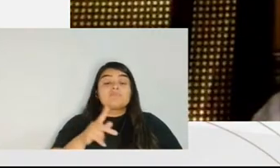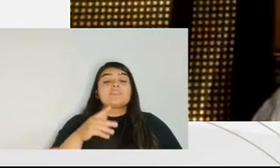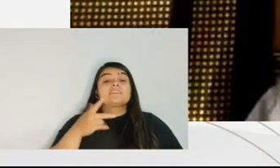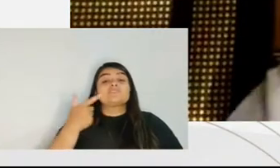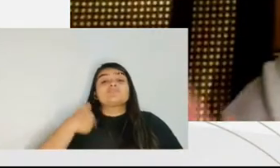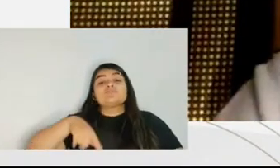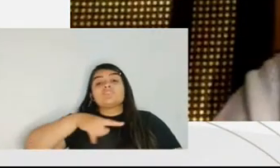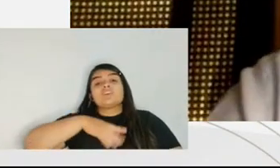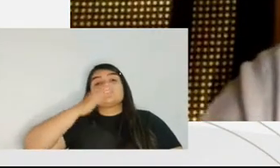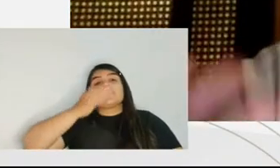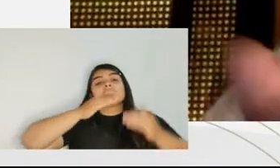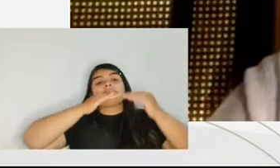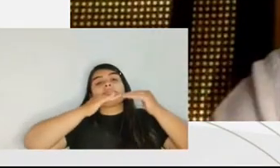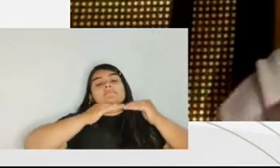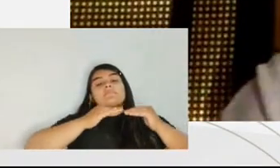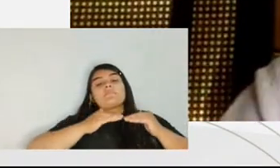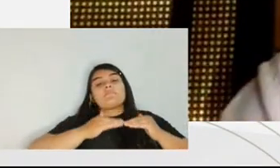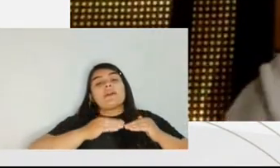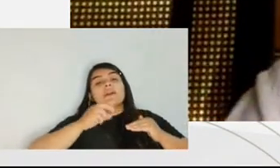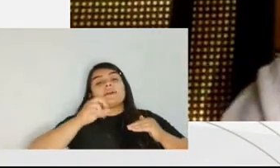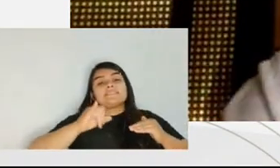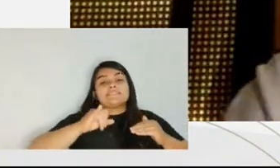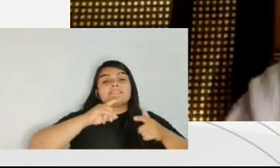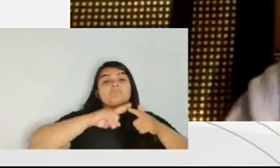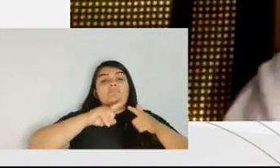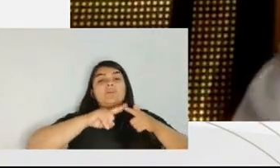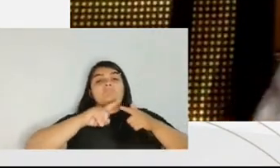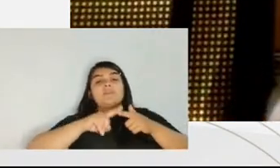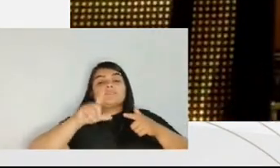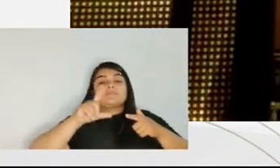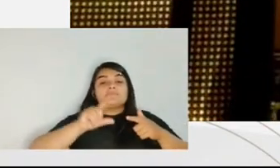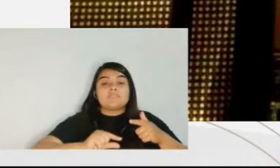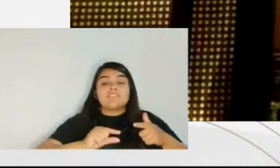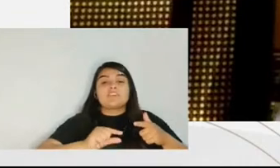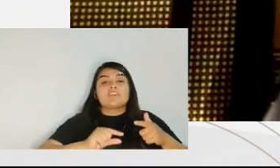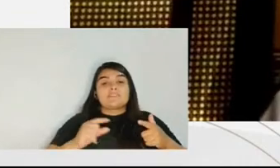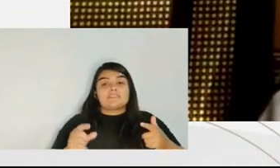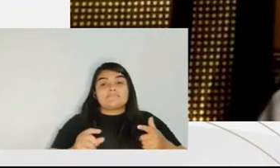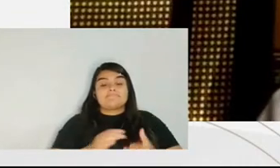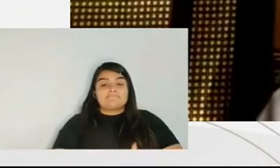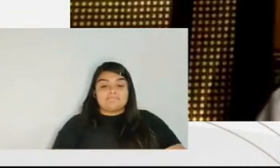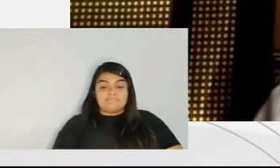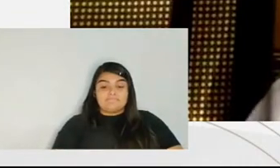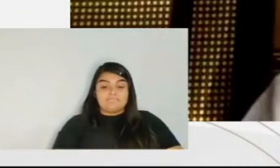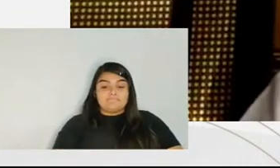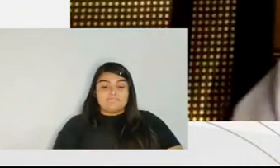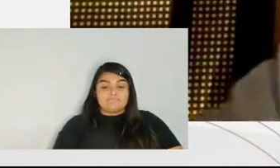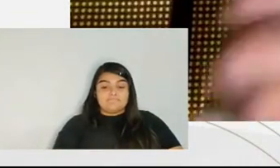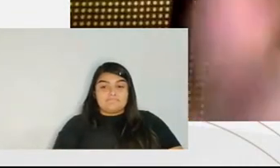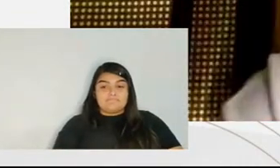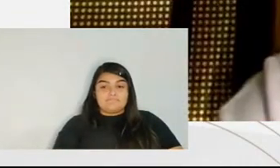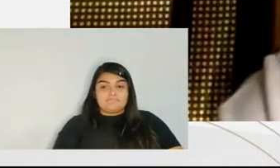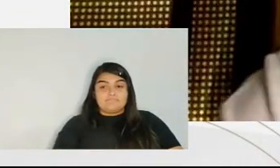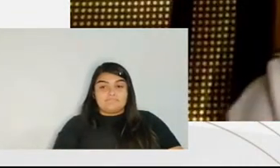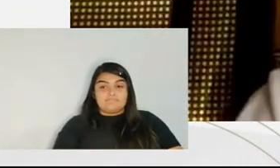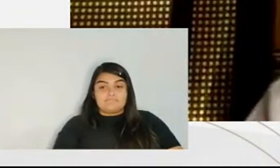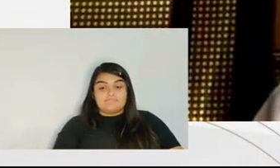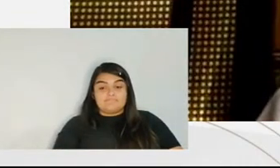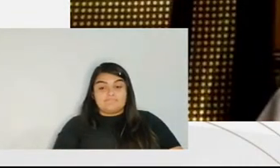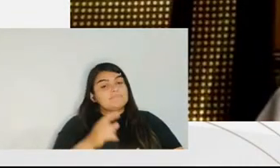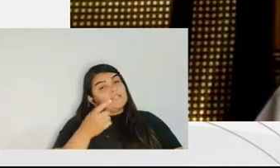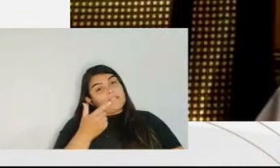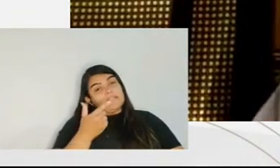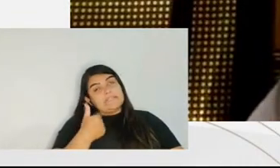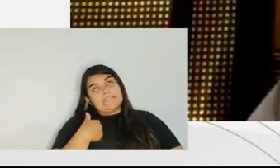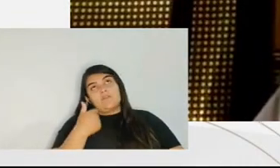remove all the labeling that we have if the infraction has lower uh lower